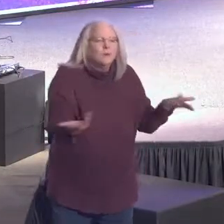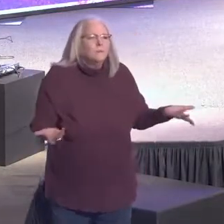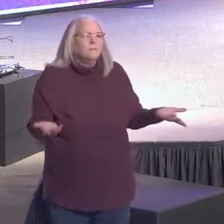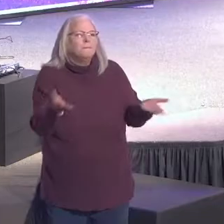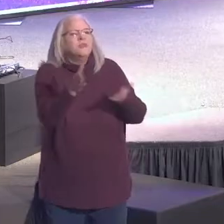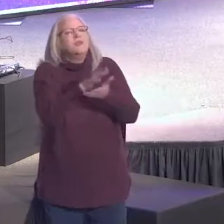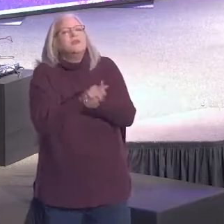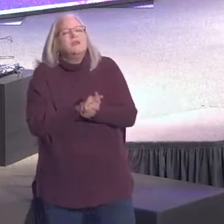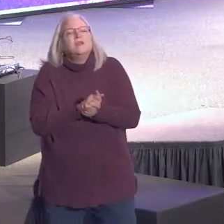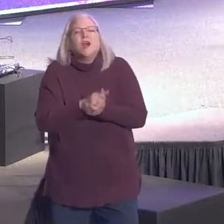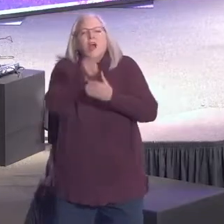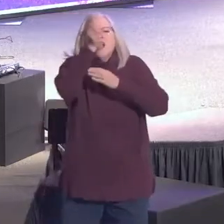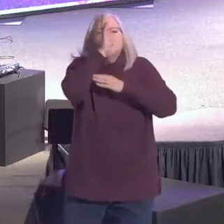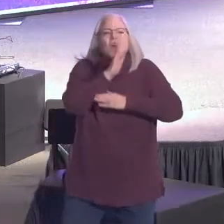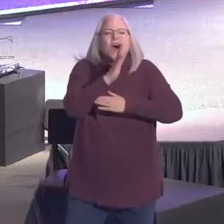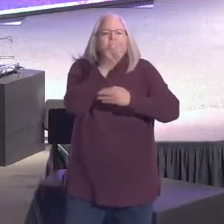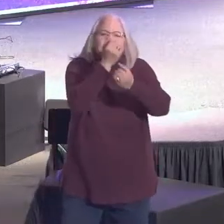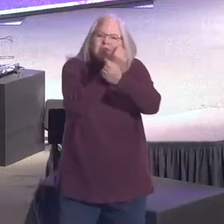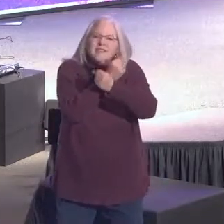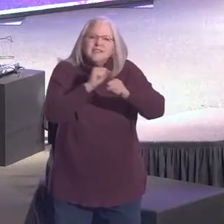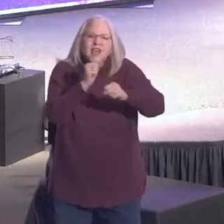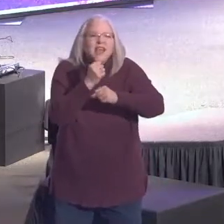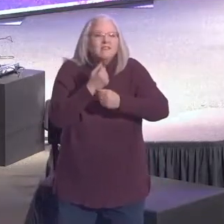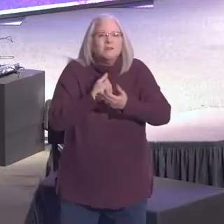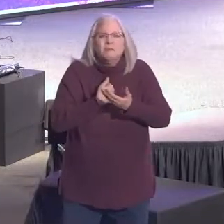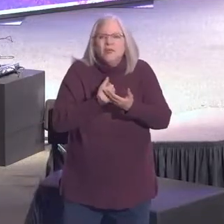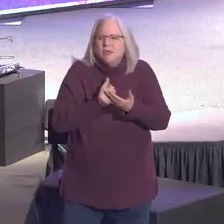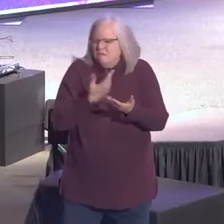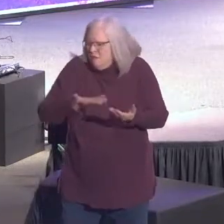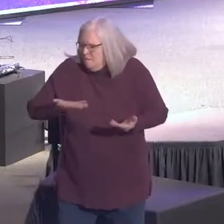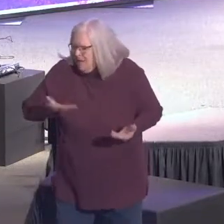You know, God is saving me from things every day.